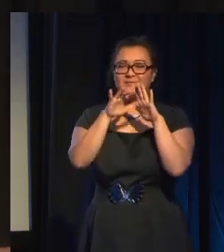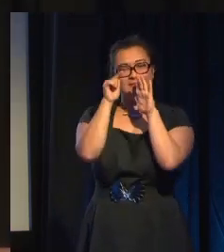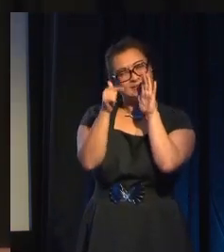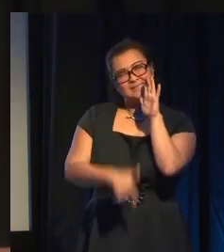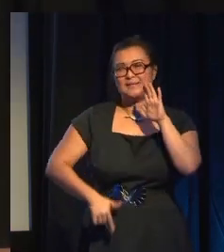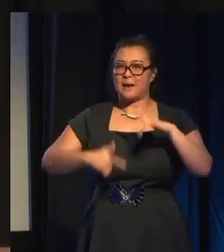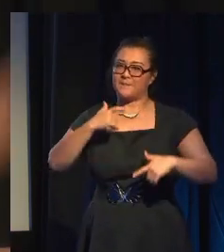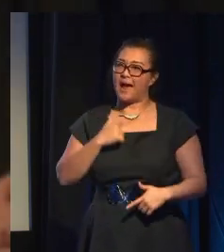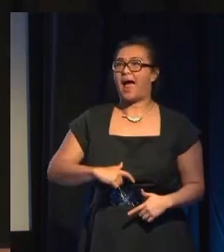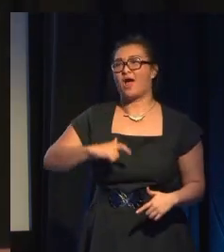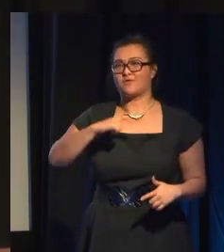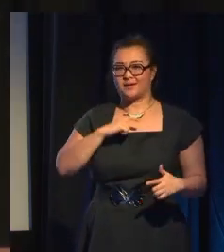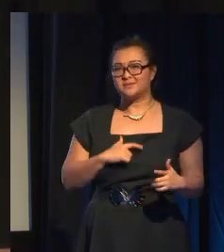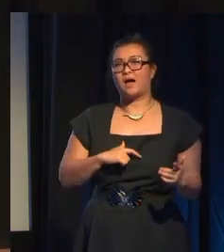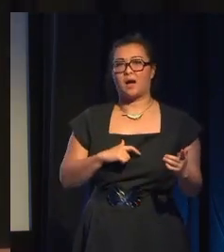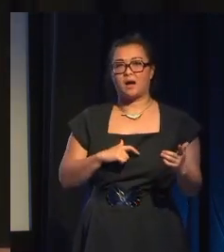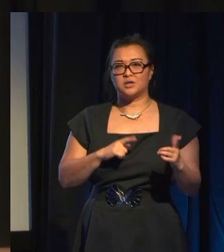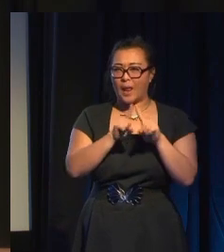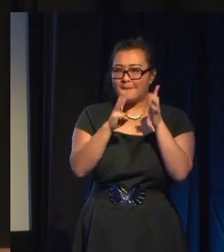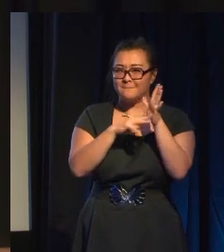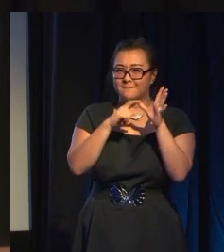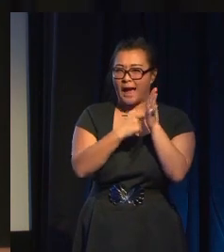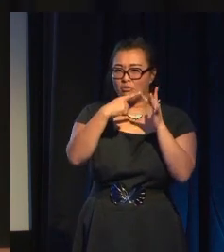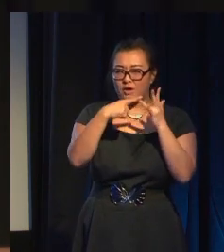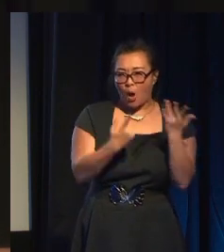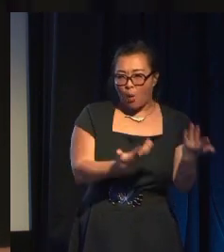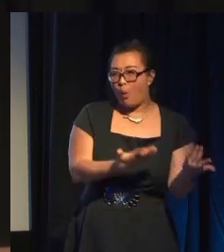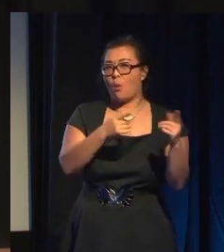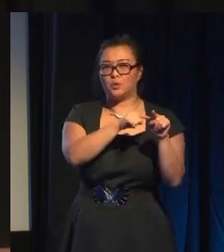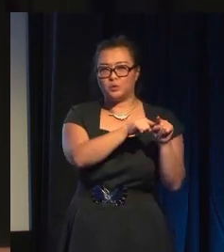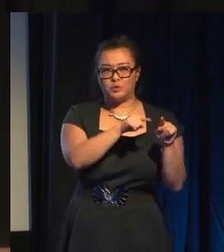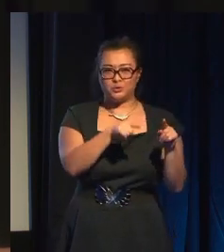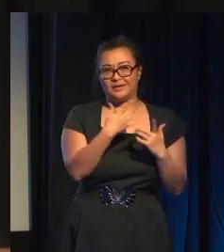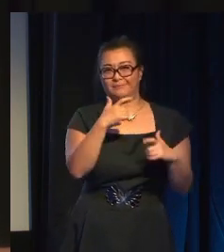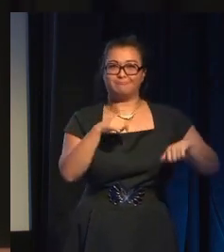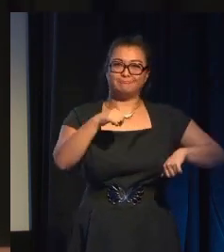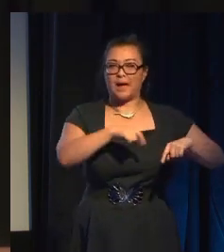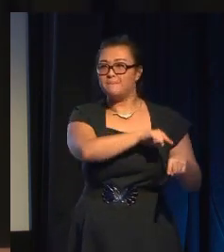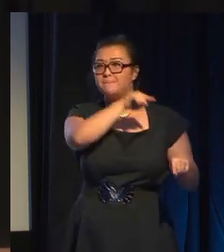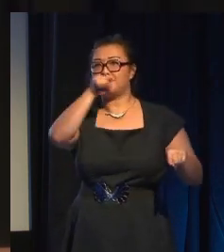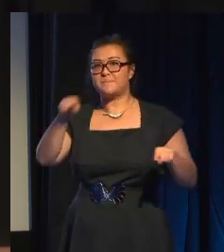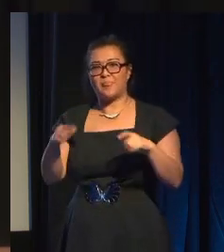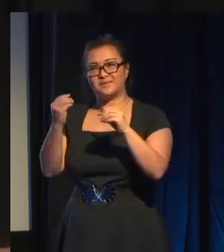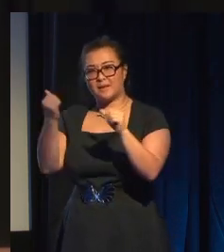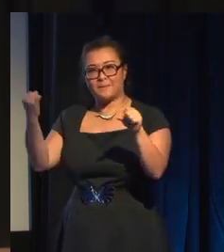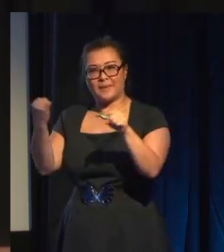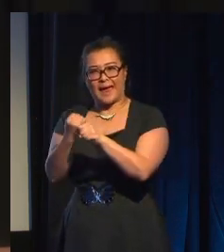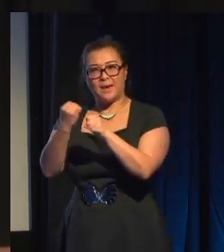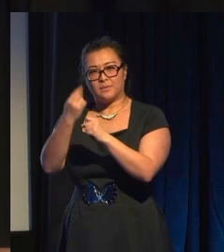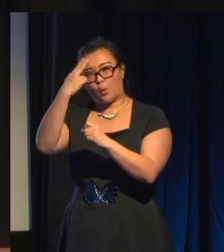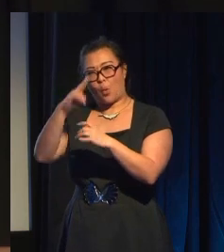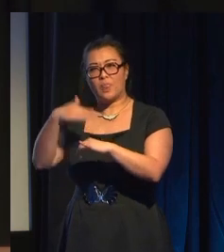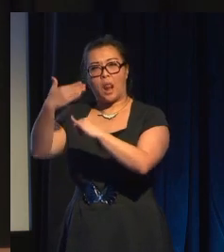characters you care about, like in The Last of Us. There's a lot of little girls in games that you need to save, and it doesn't really work on me because I